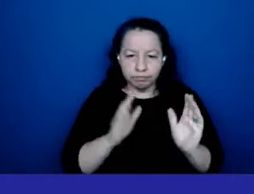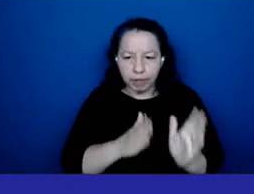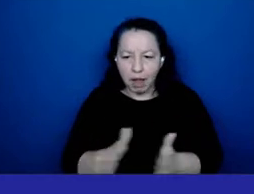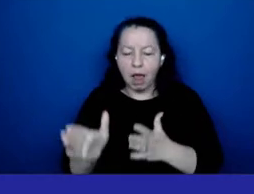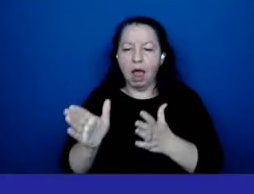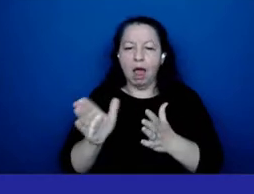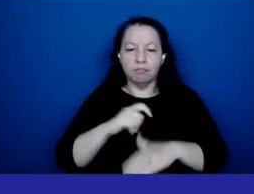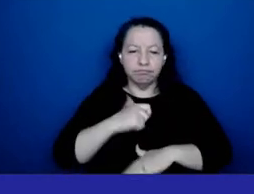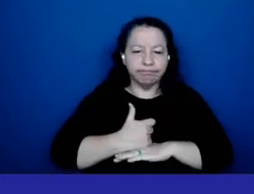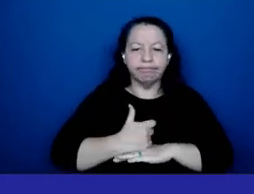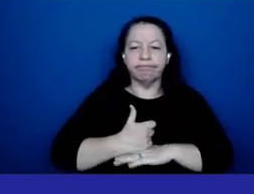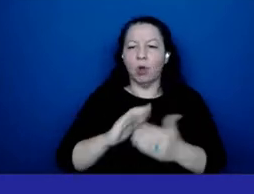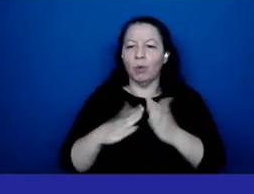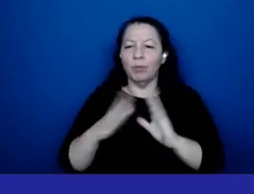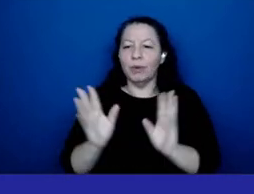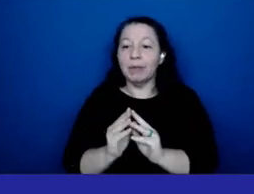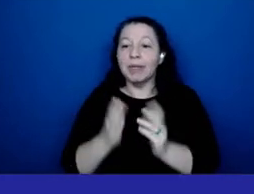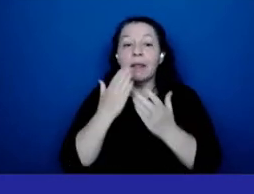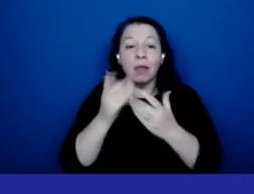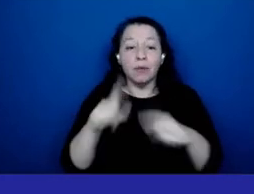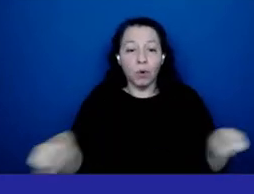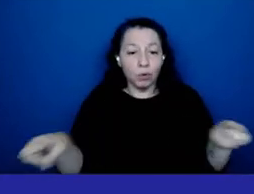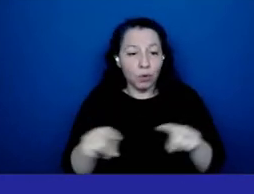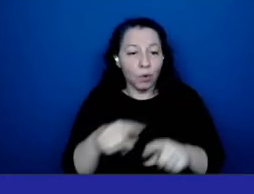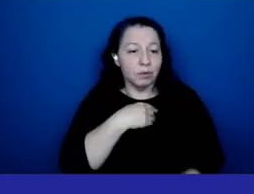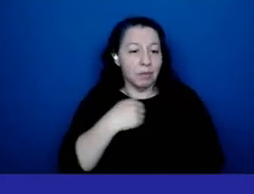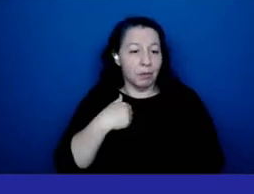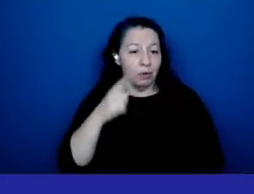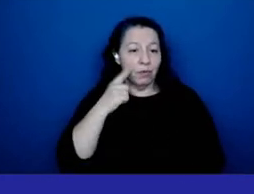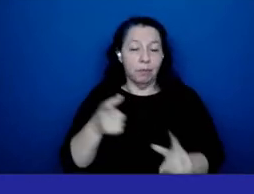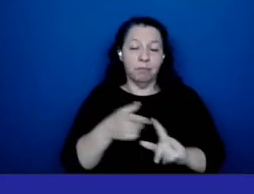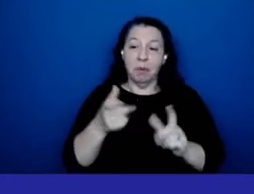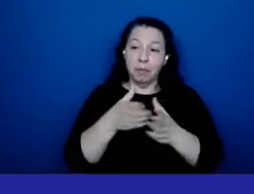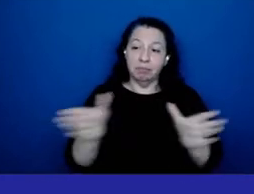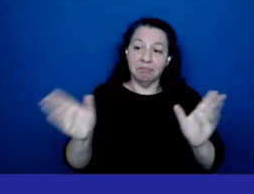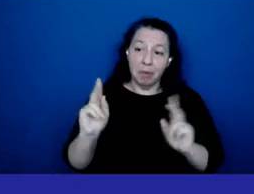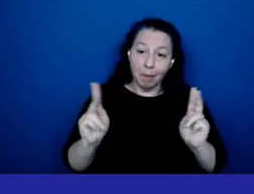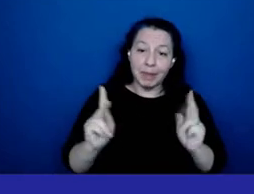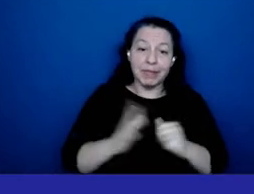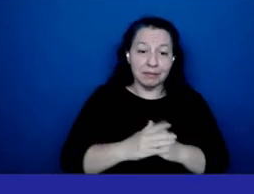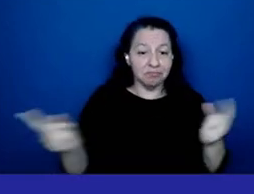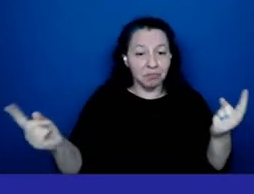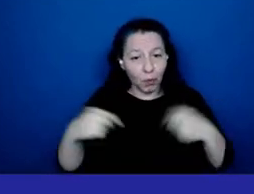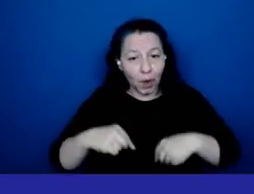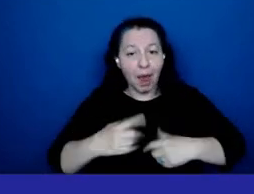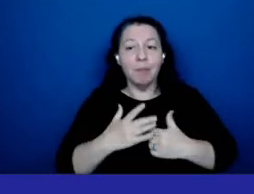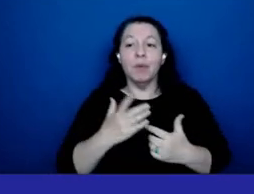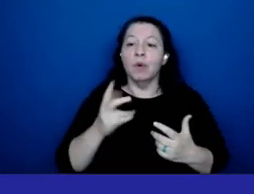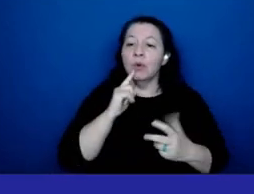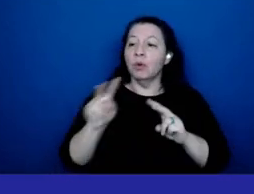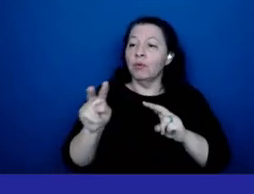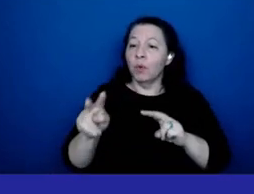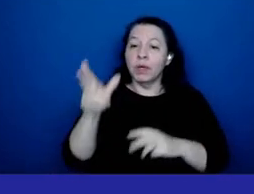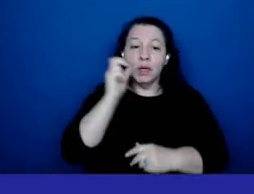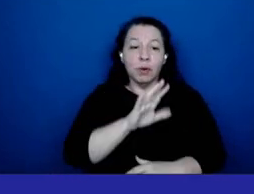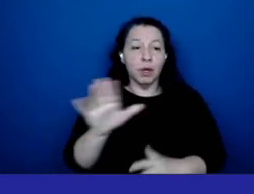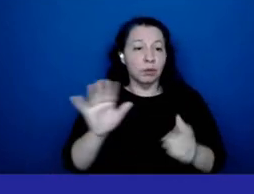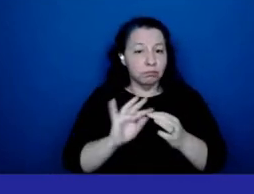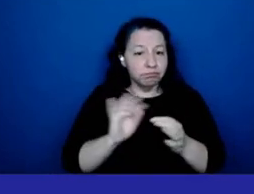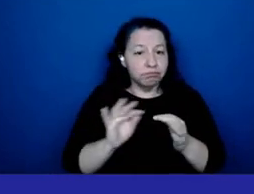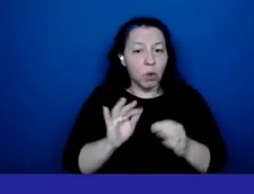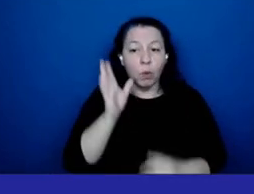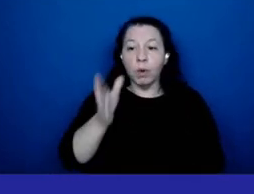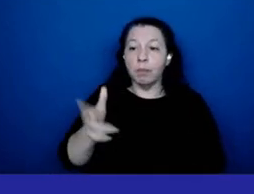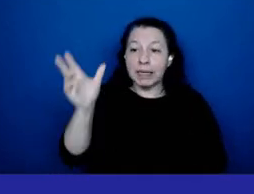to the members of the public who came out we're looking forward to hearing what you have to say and we'll be listening um